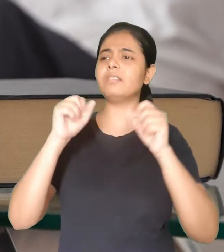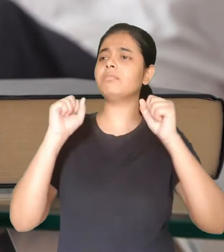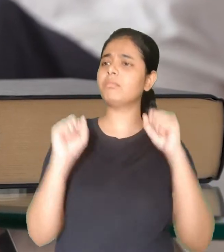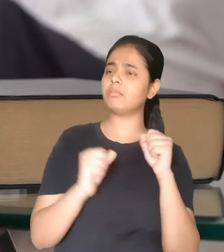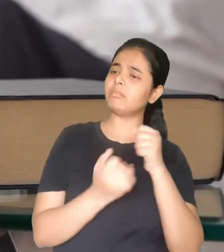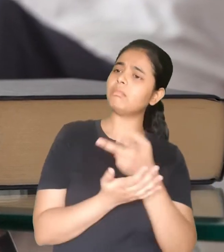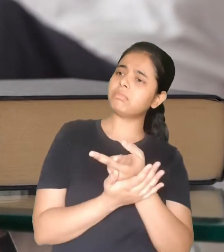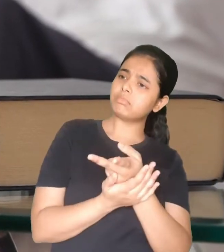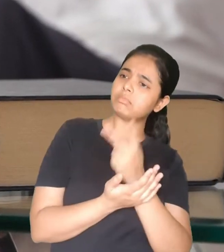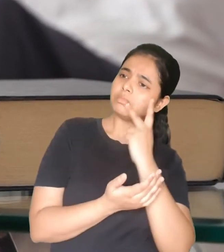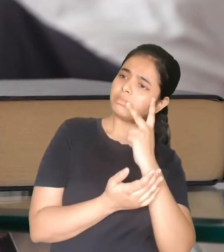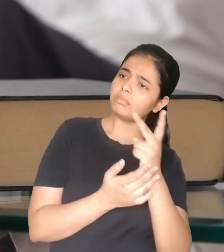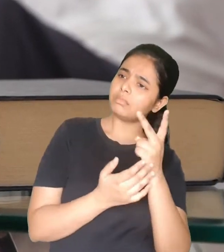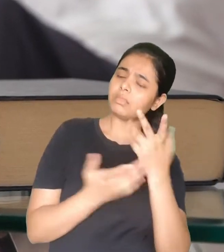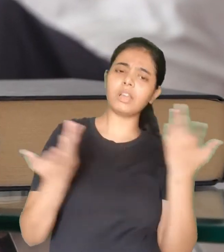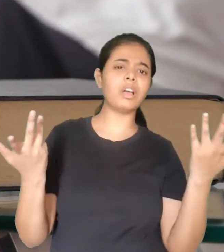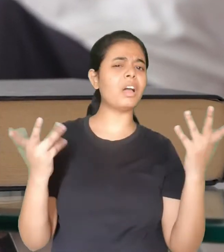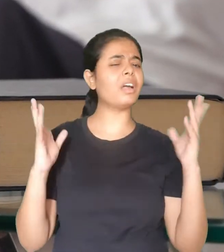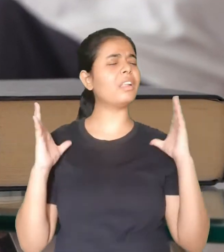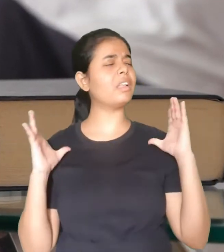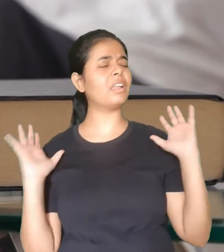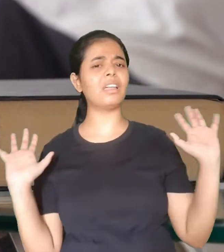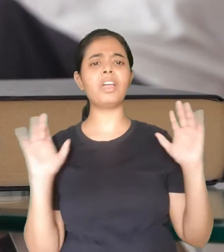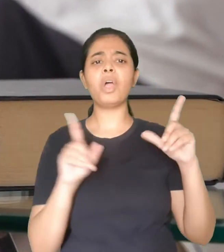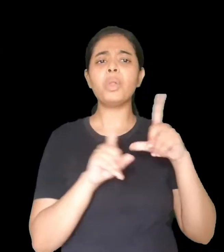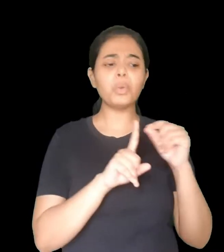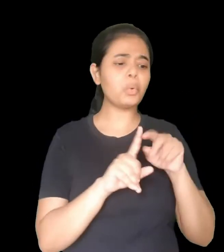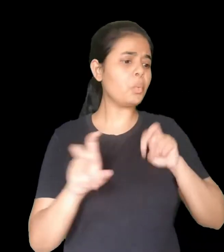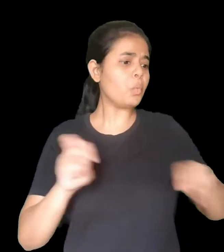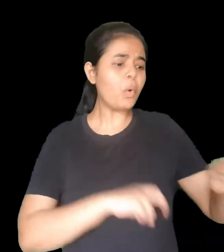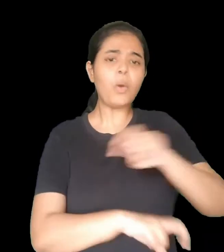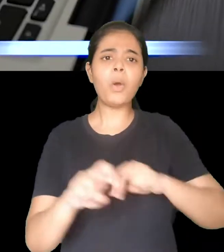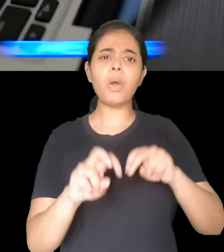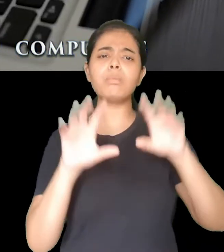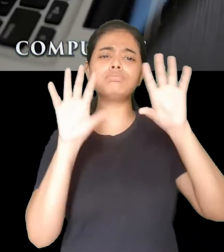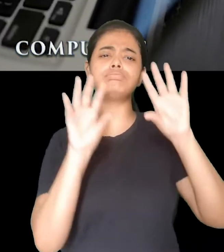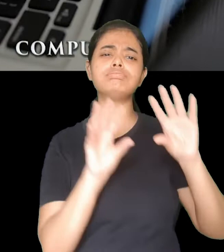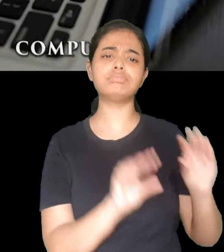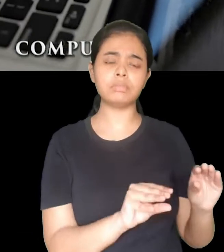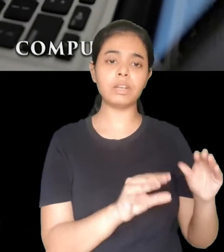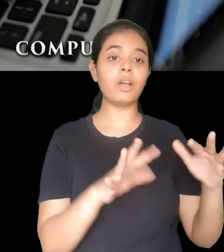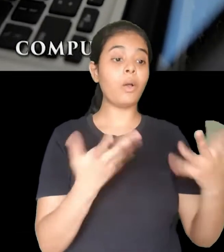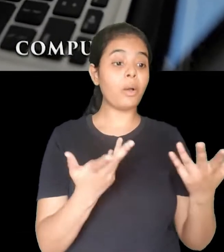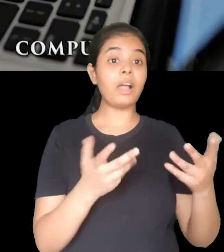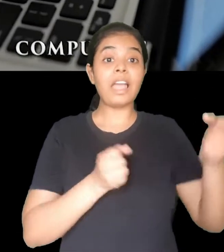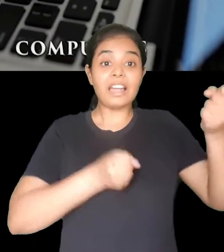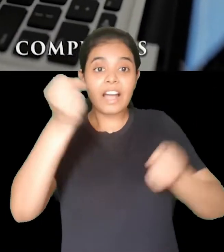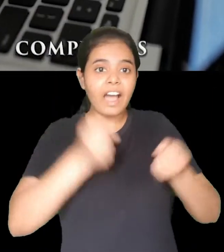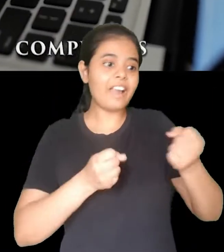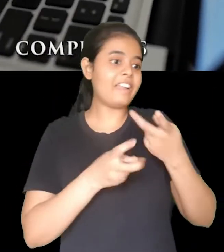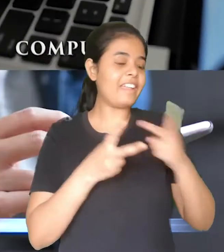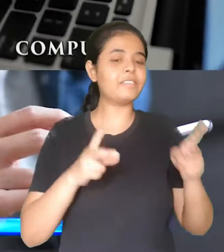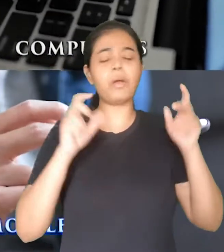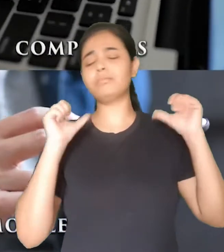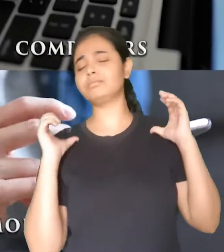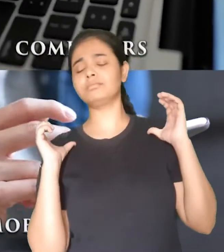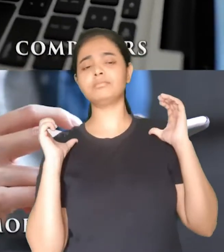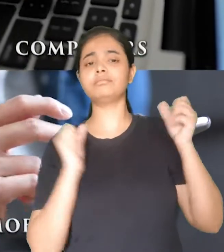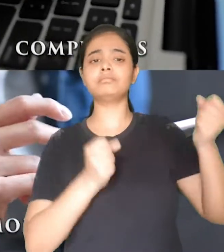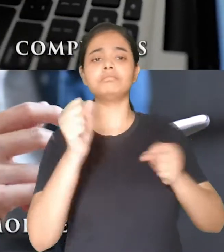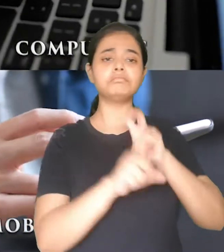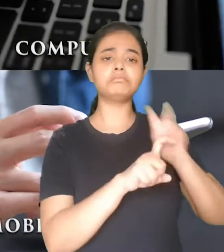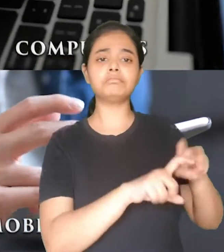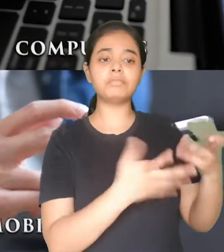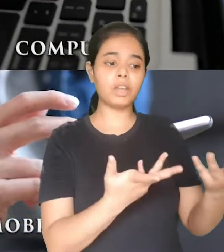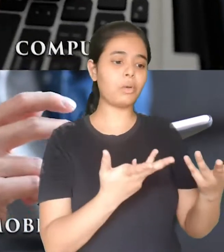a person sits or reclines almost all through the day. Television, computers, motorized transport and the